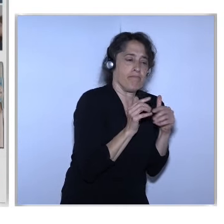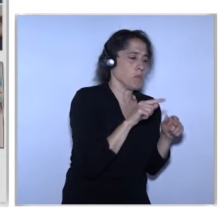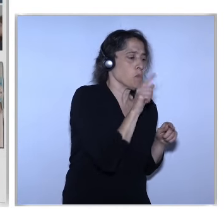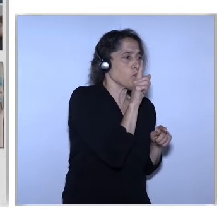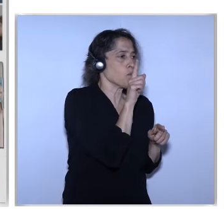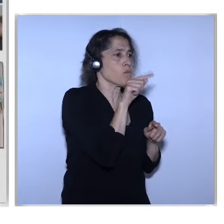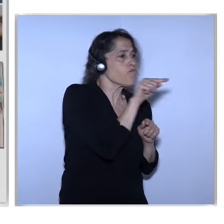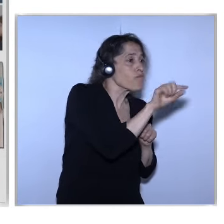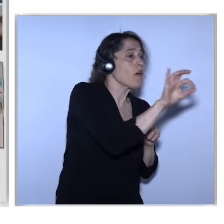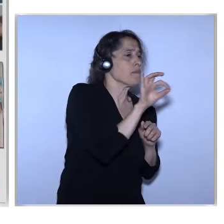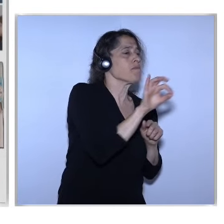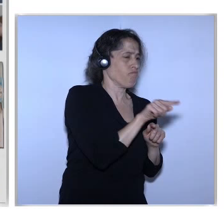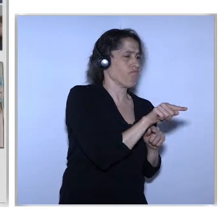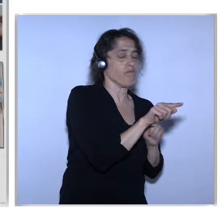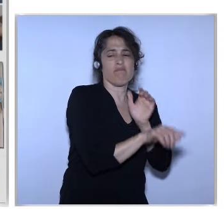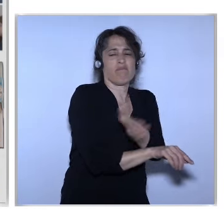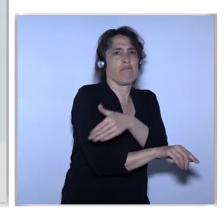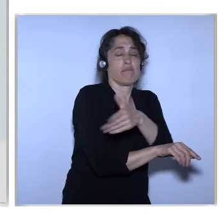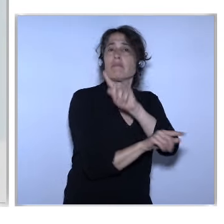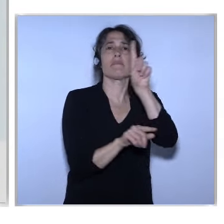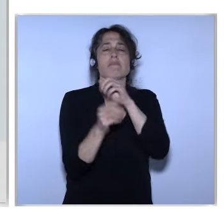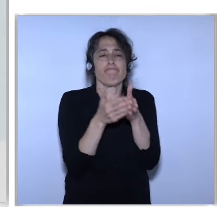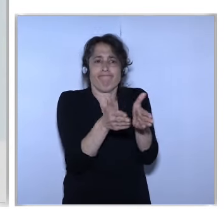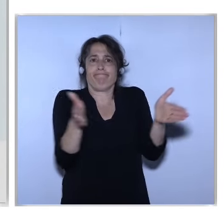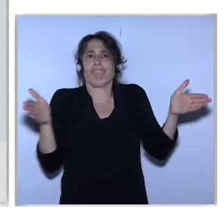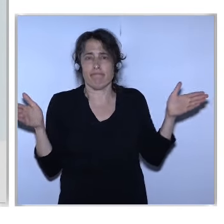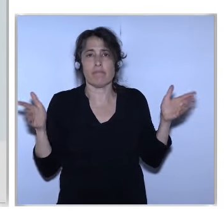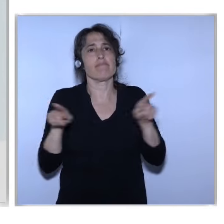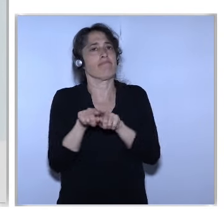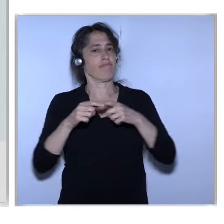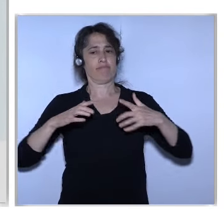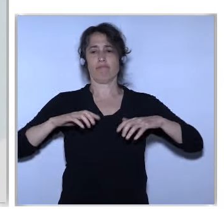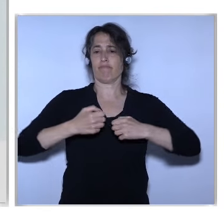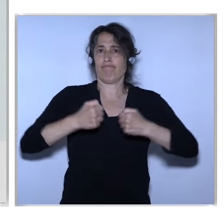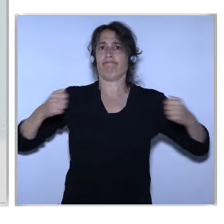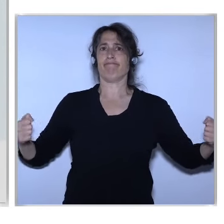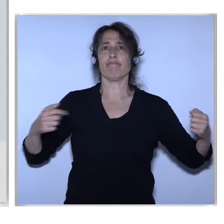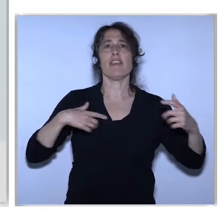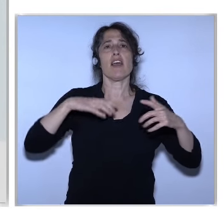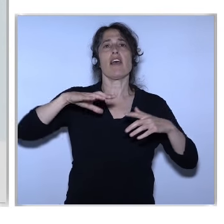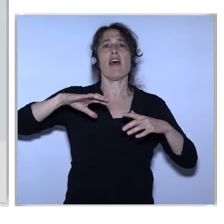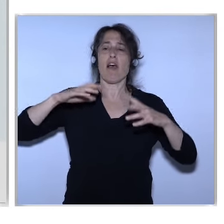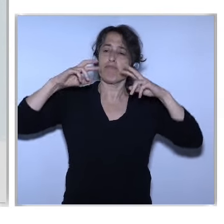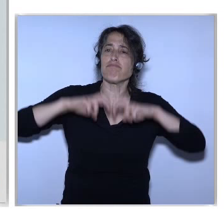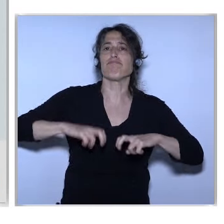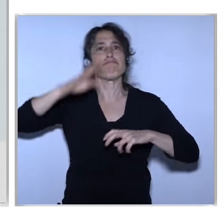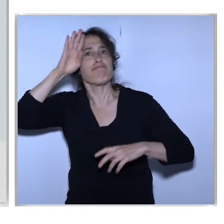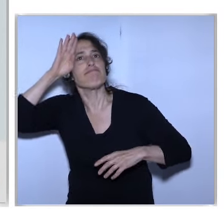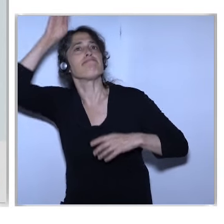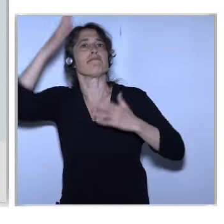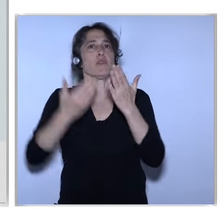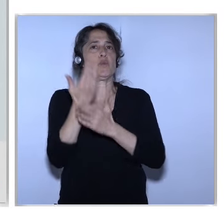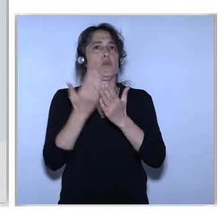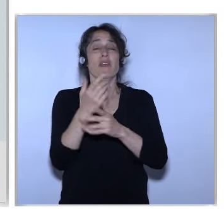Talented Ones But To Be Really The Hotspot For Collaboration And What I Want To Convinz That This Needs To Be A Process